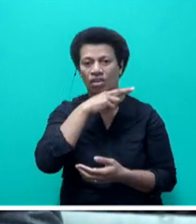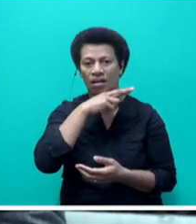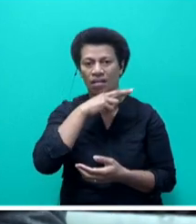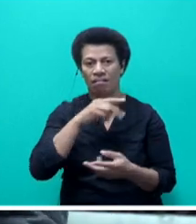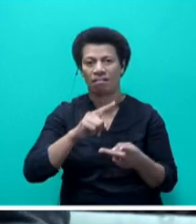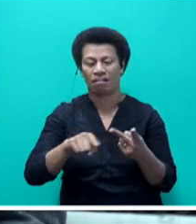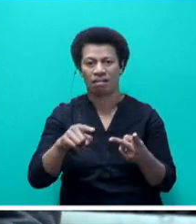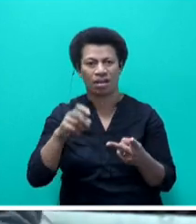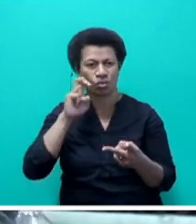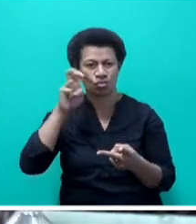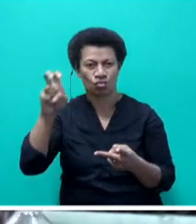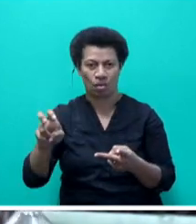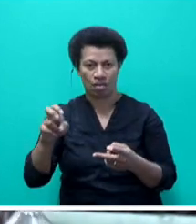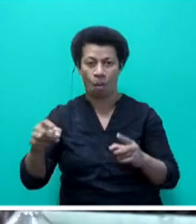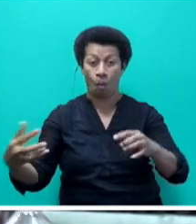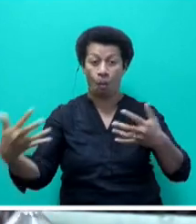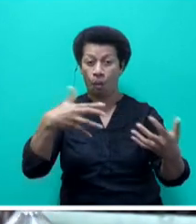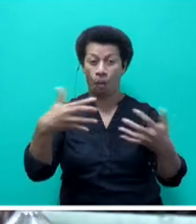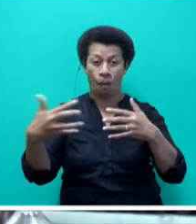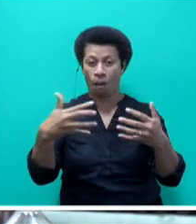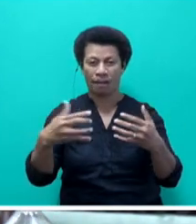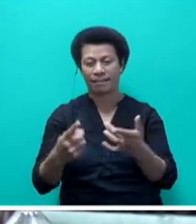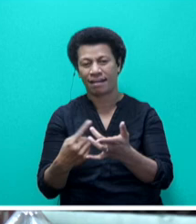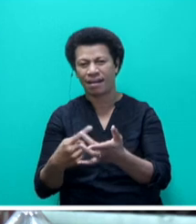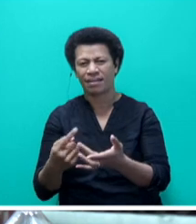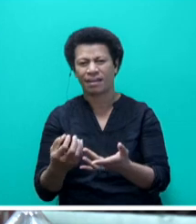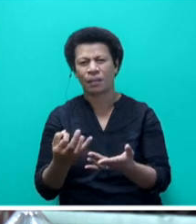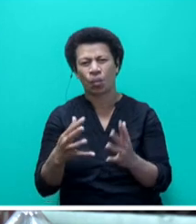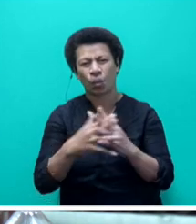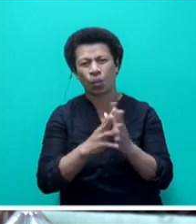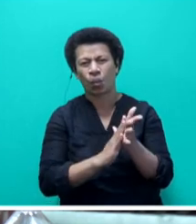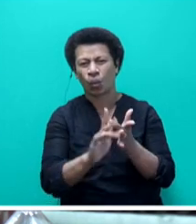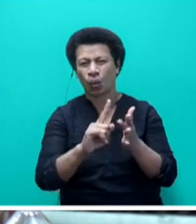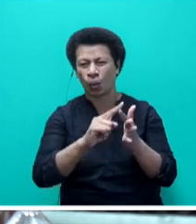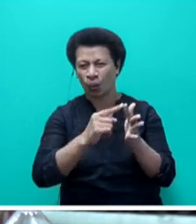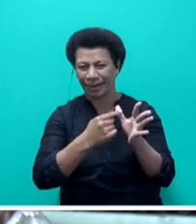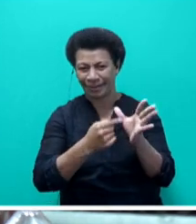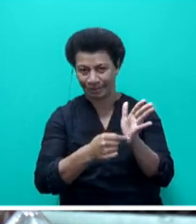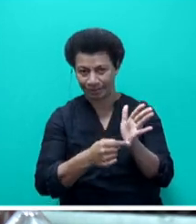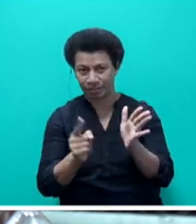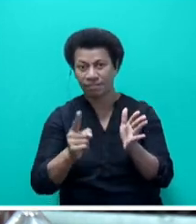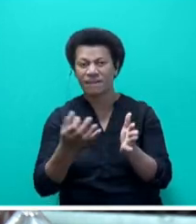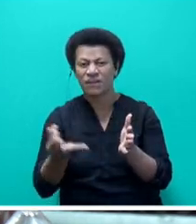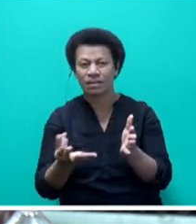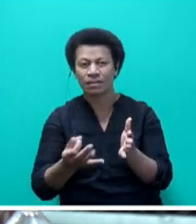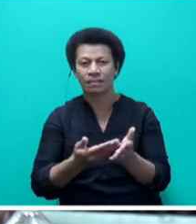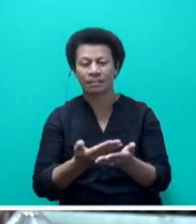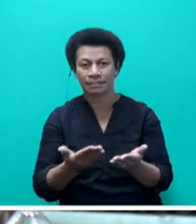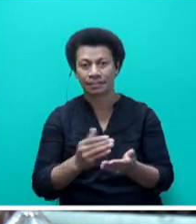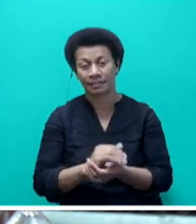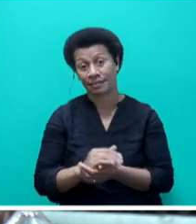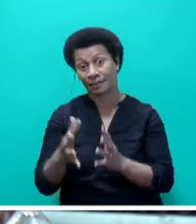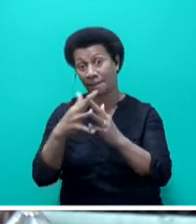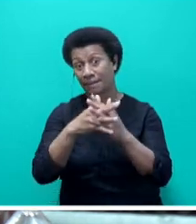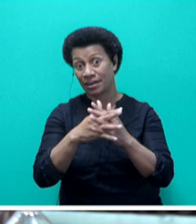of, for example, excess to fuel, wheat, etc. To help cushion the impact of inflation, inflation in certain countries like USA